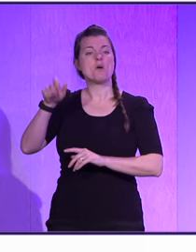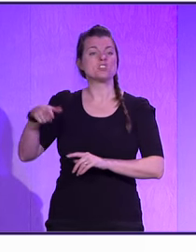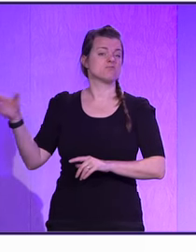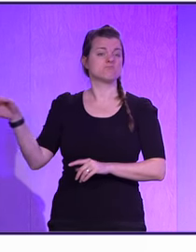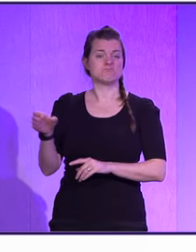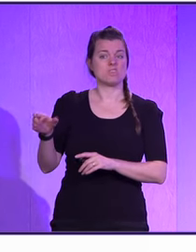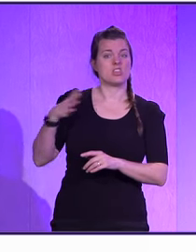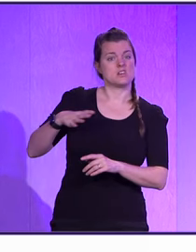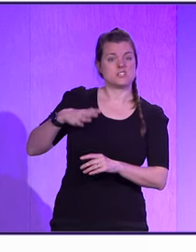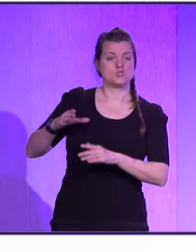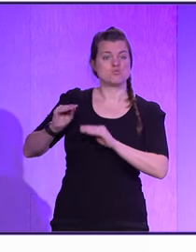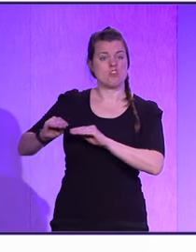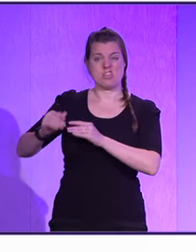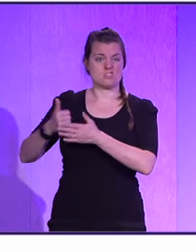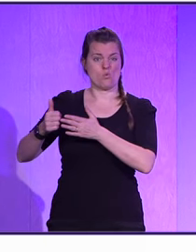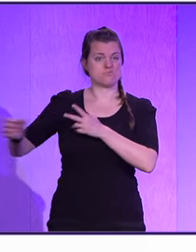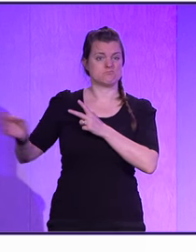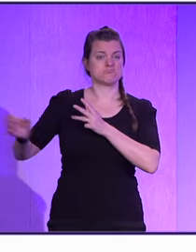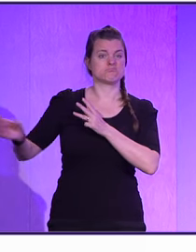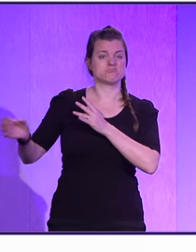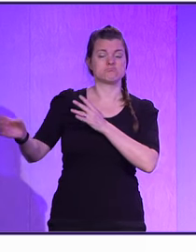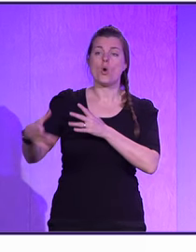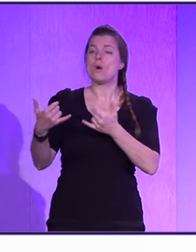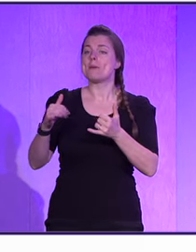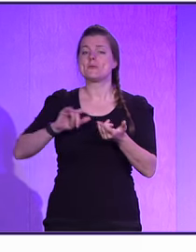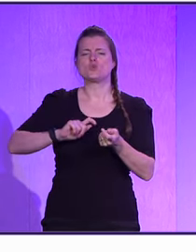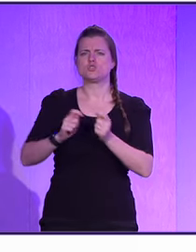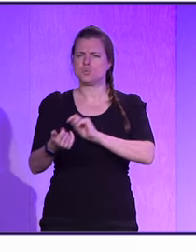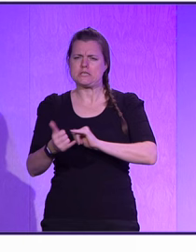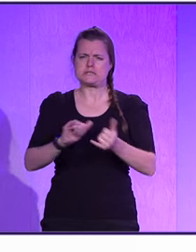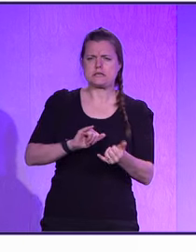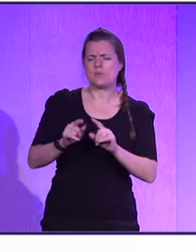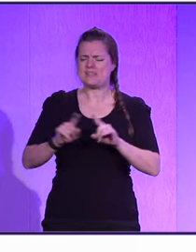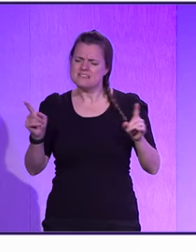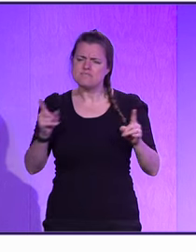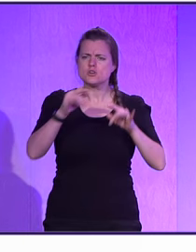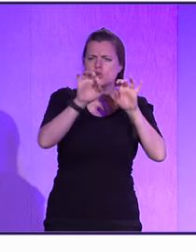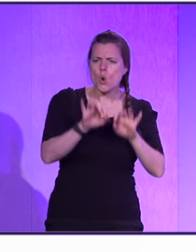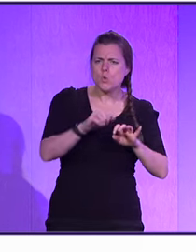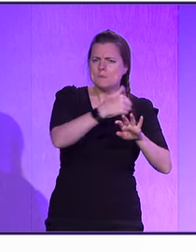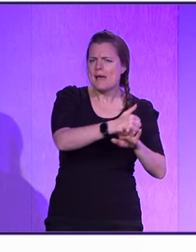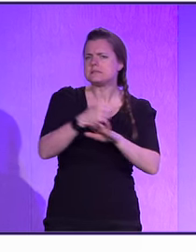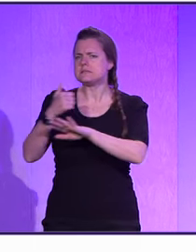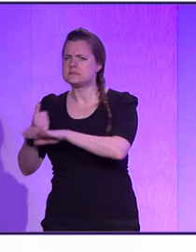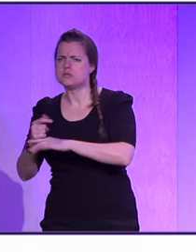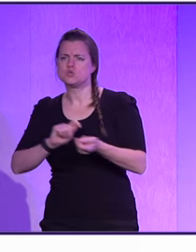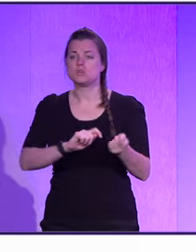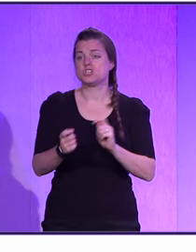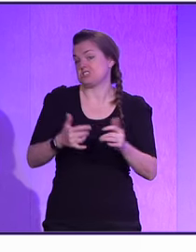that needs to train. Maybe you're switching more and more between code bases. So, that's helpful.